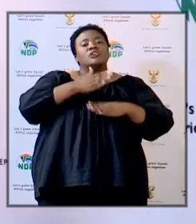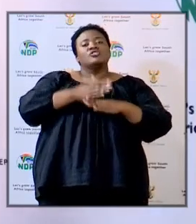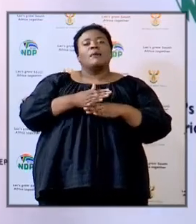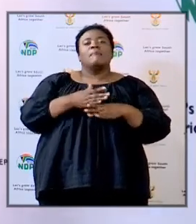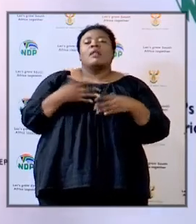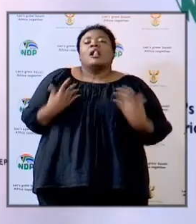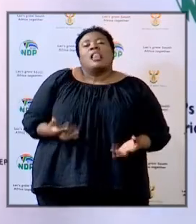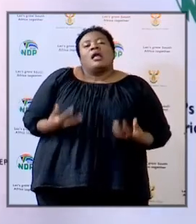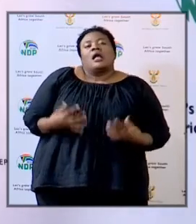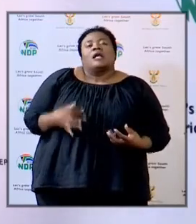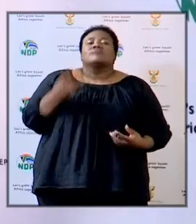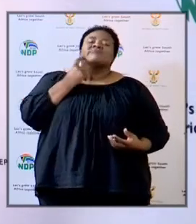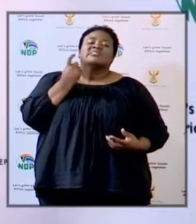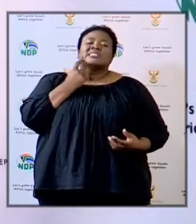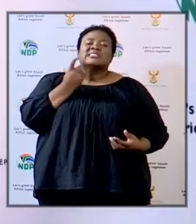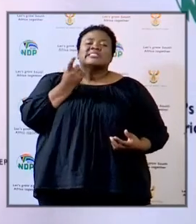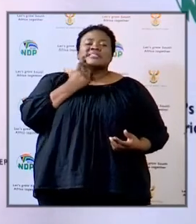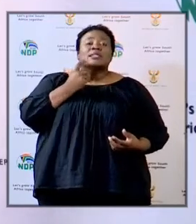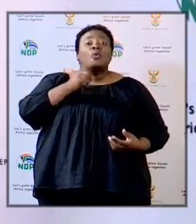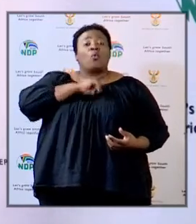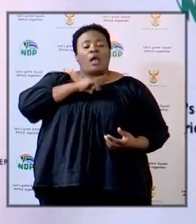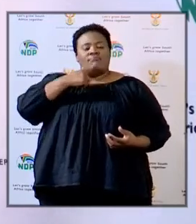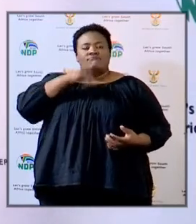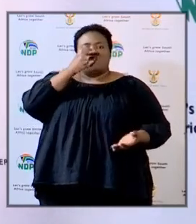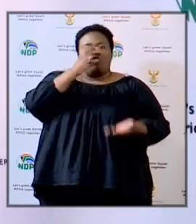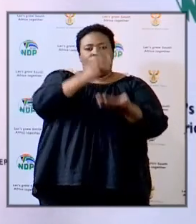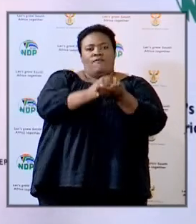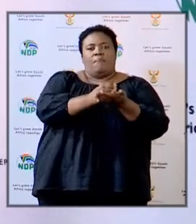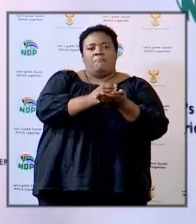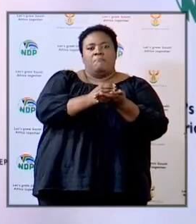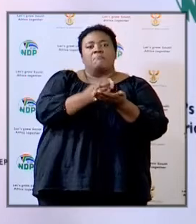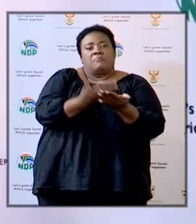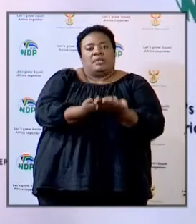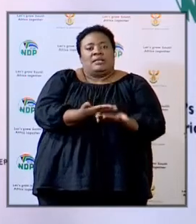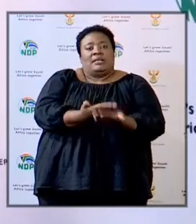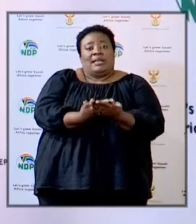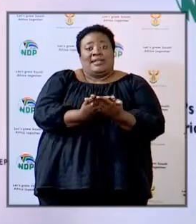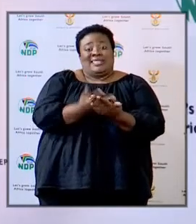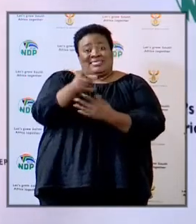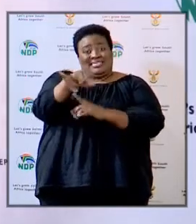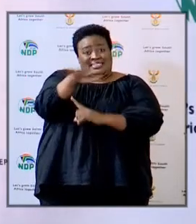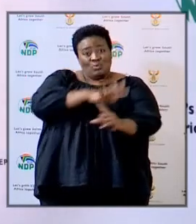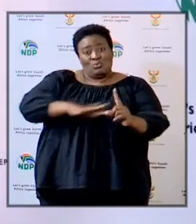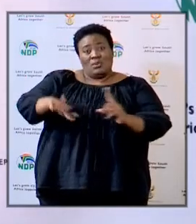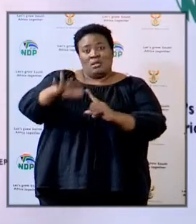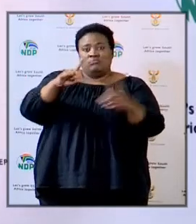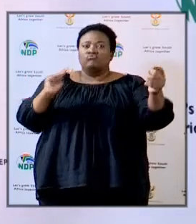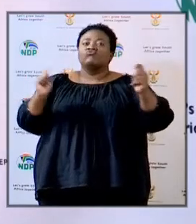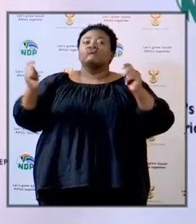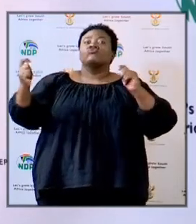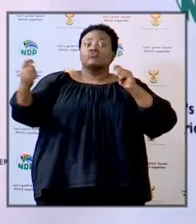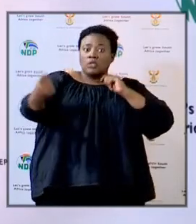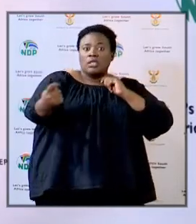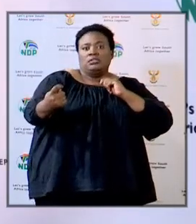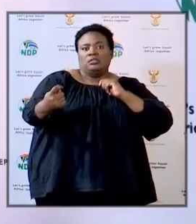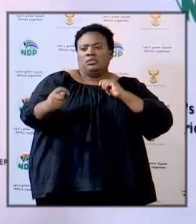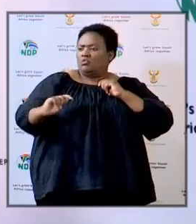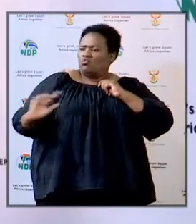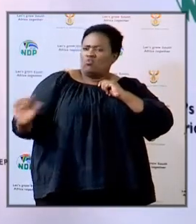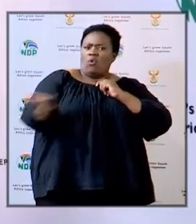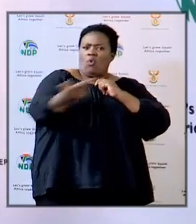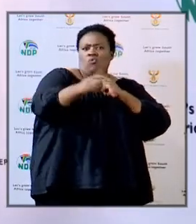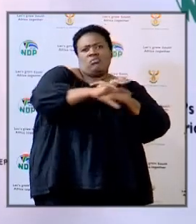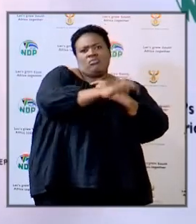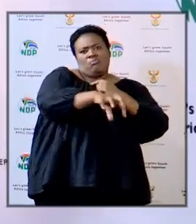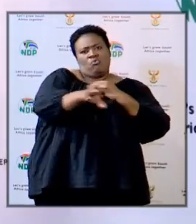a very light one because I can confirm that that situation has changed significantly in all the